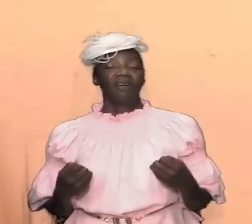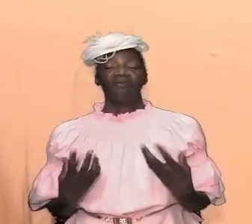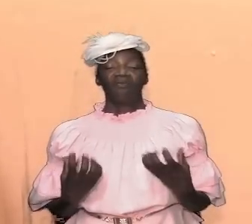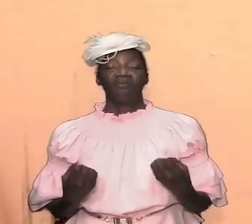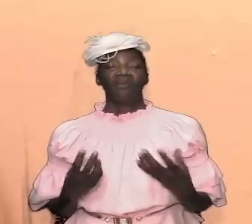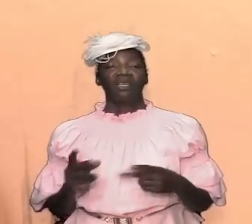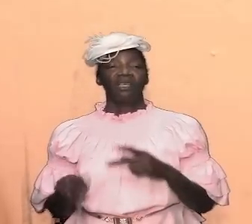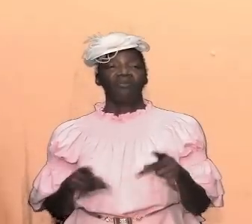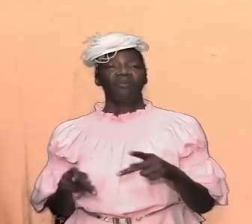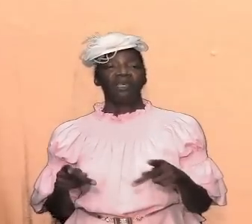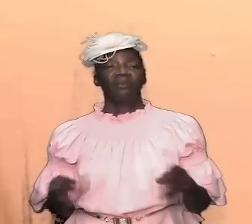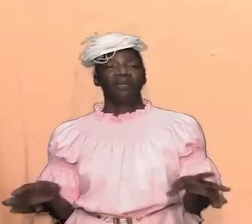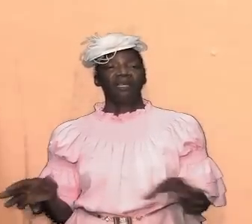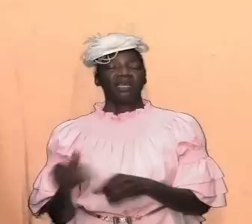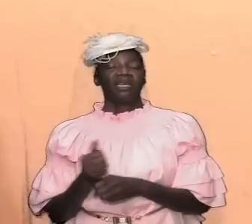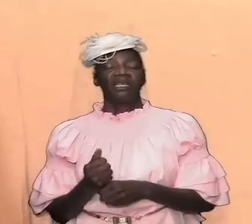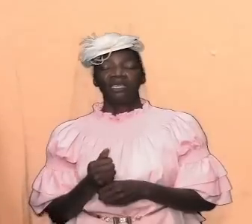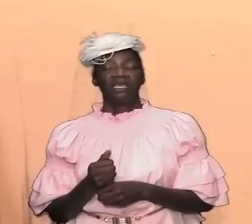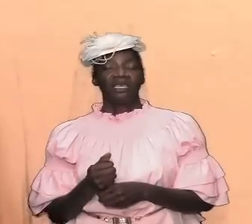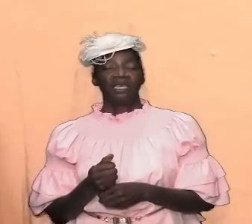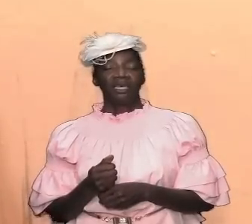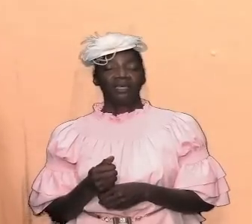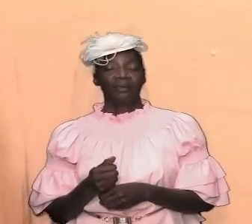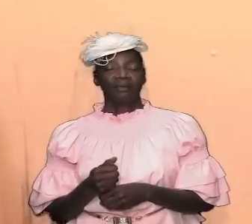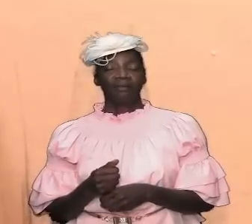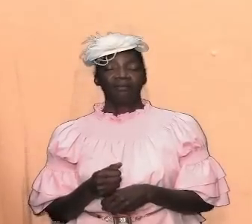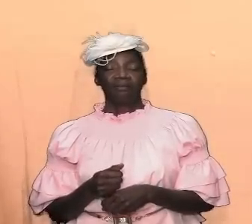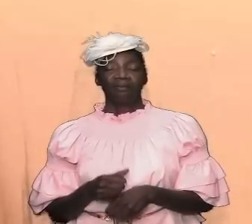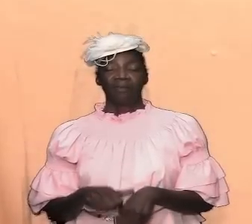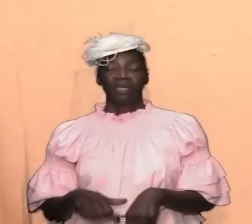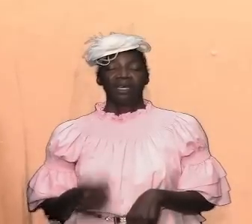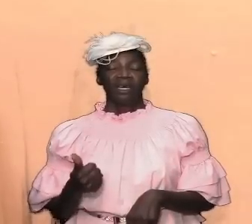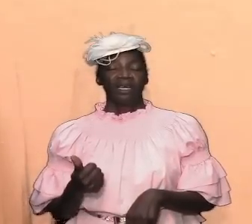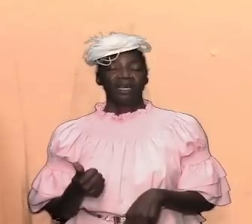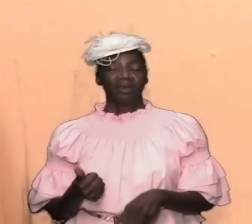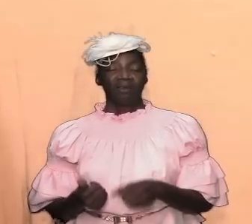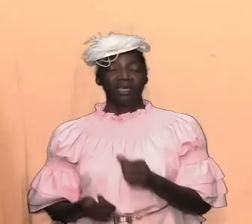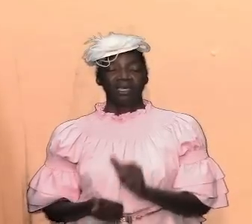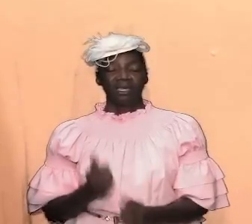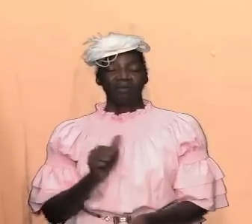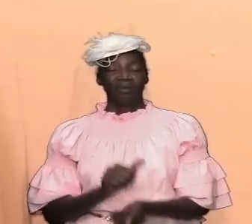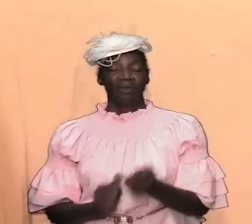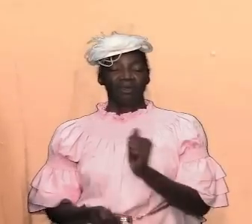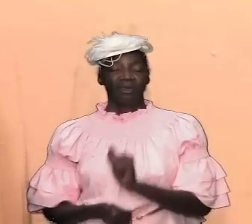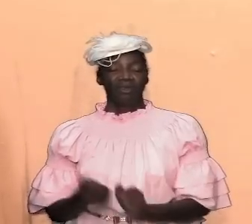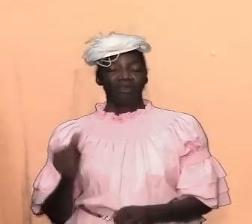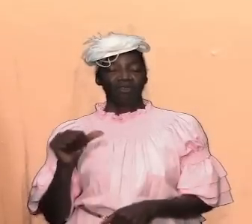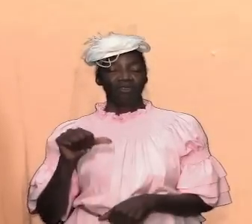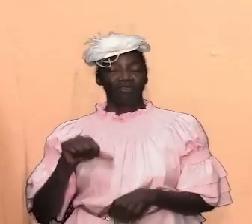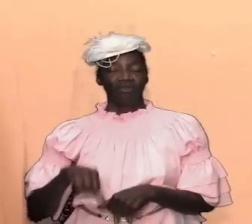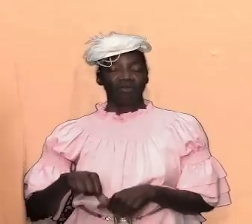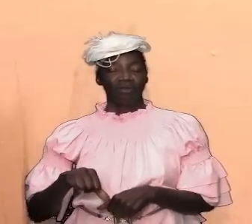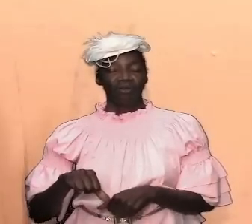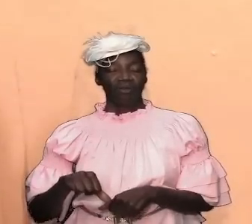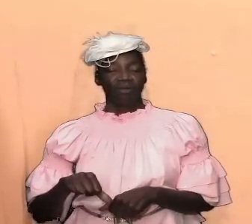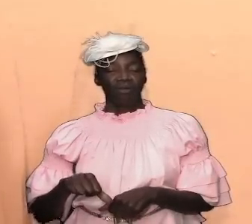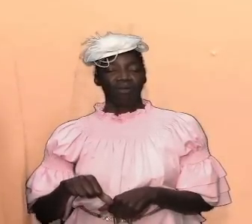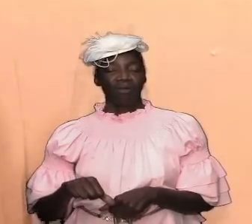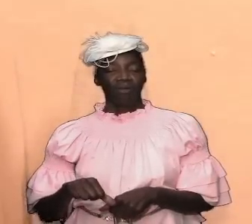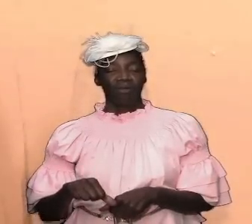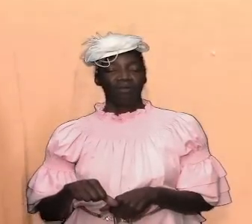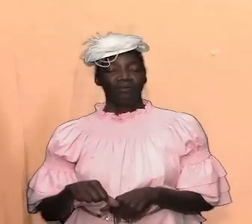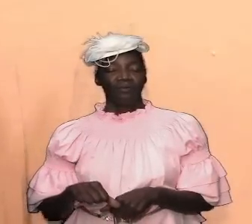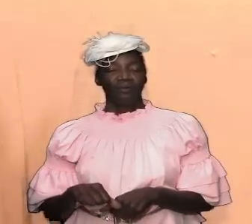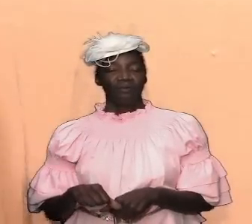today have taken for granted they have trampled they have treated